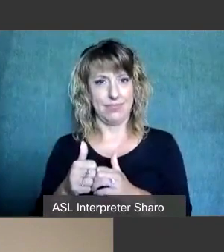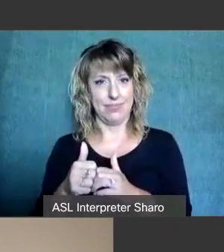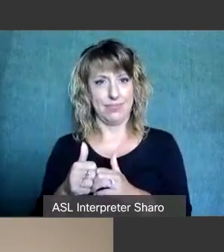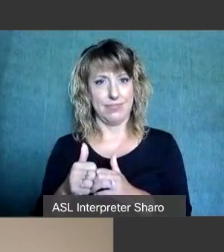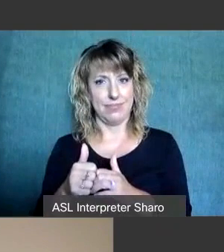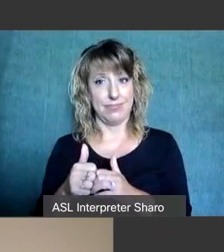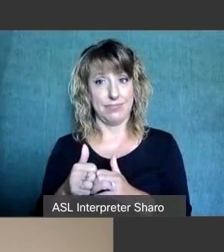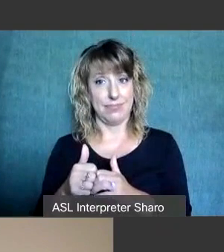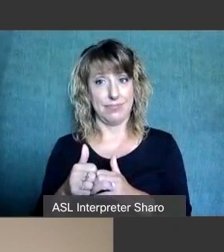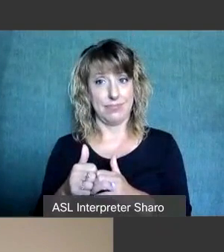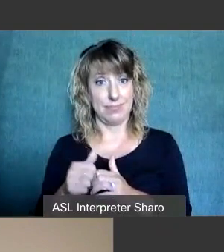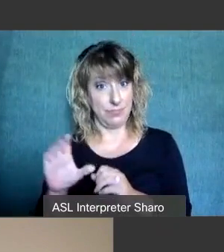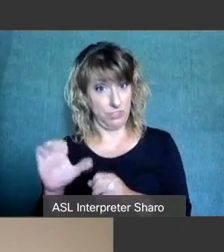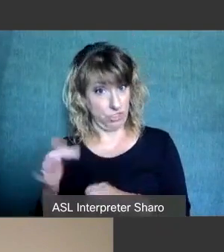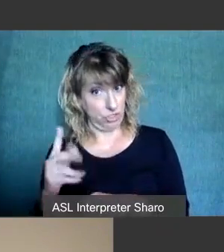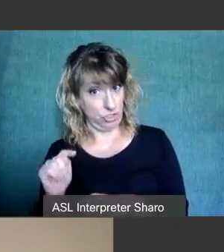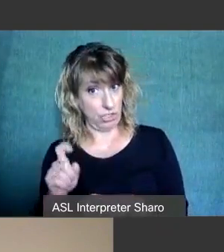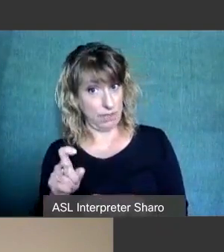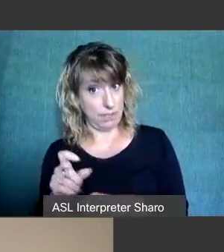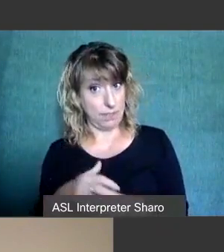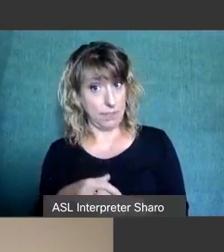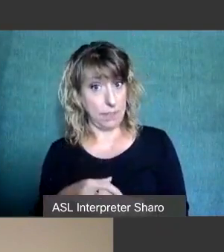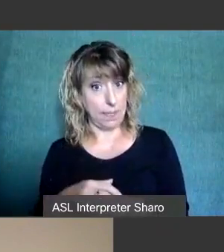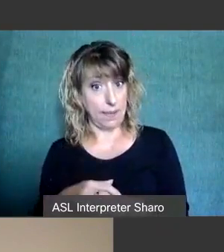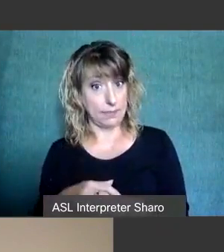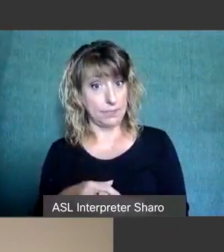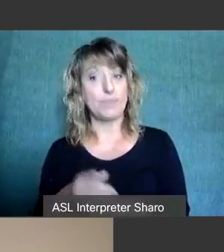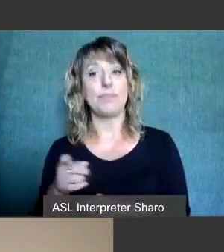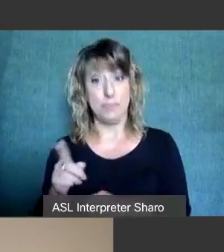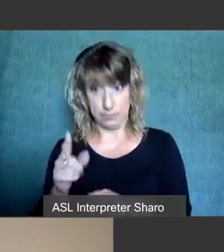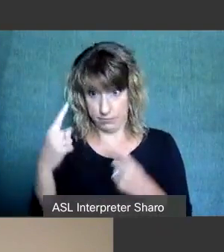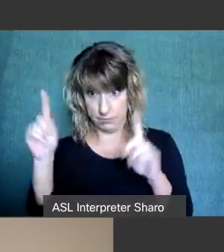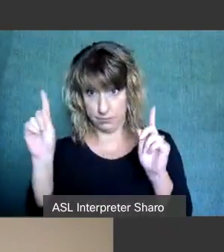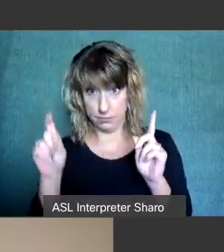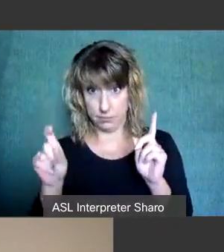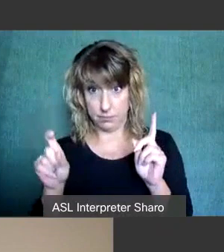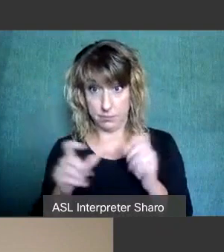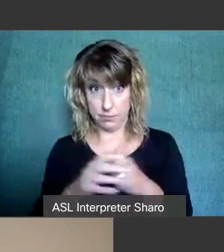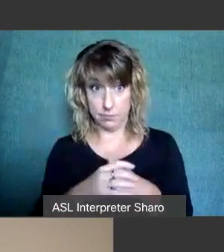did you type it in the chat box there we go did that did that go through